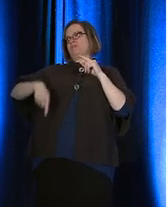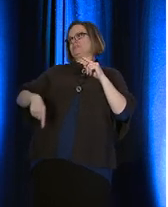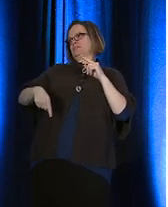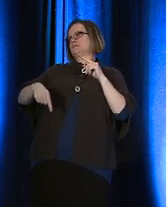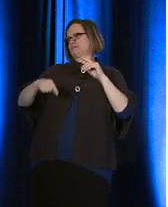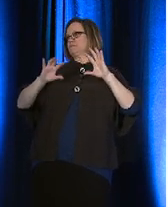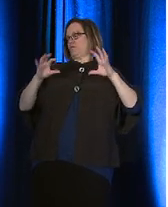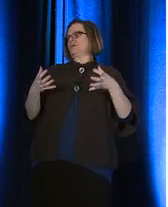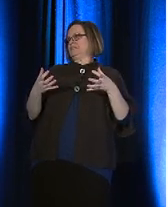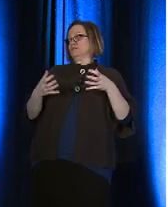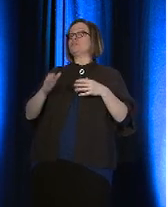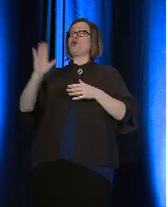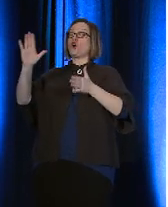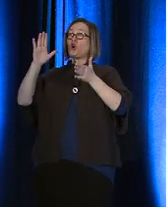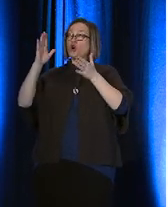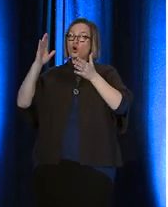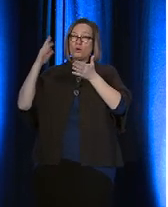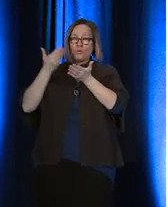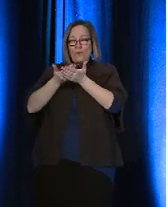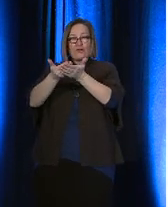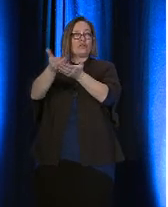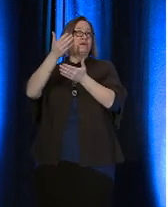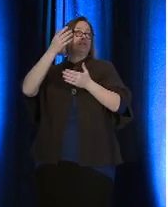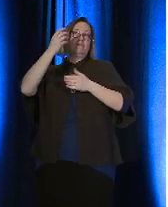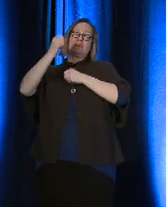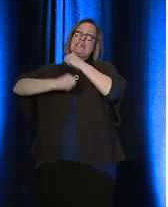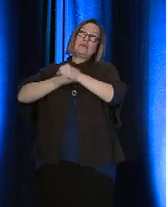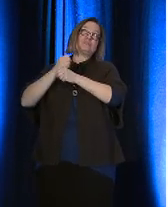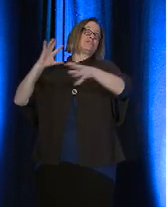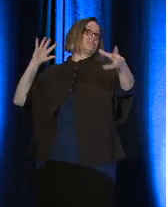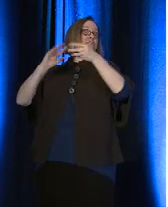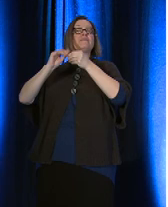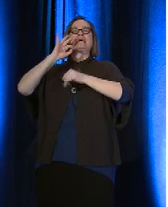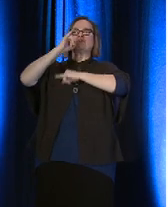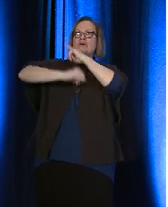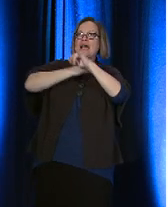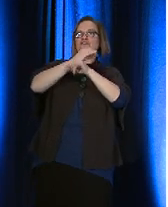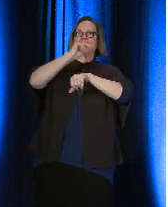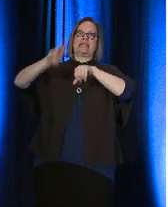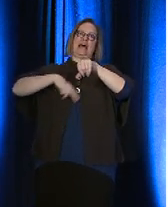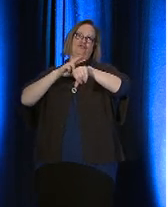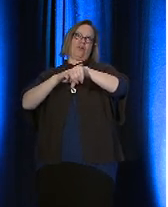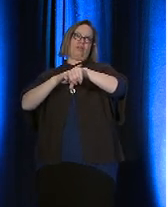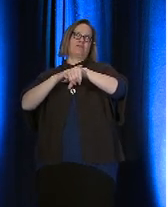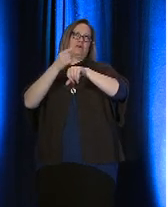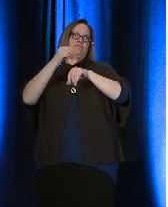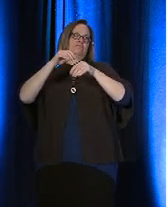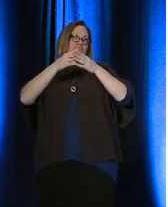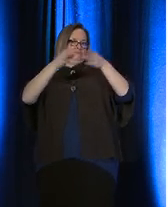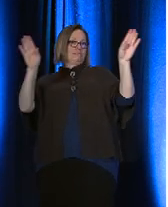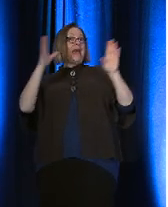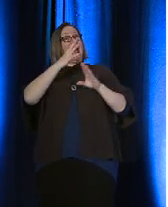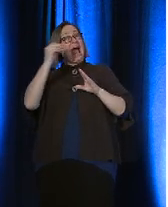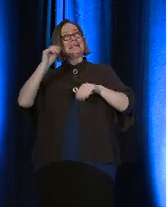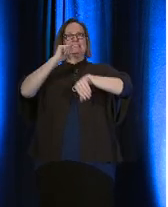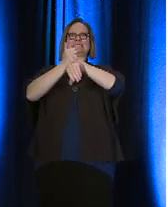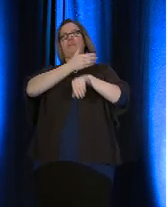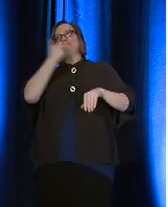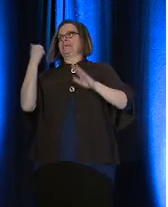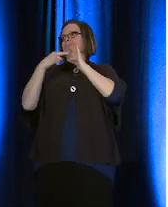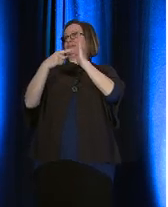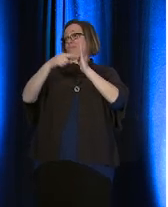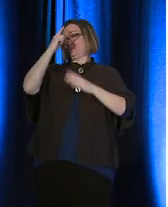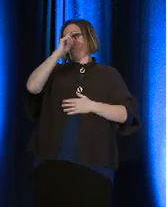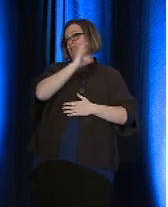national and international in scope, and who sets the best examples for the 4Cs membership. Please note that her